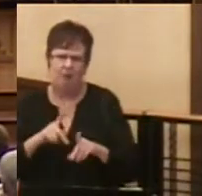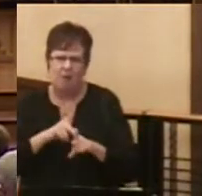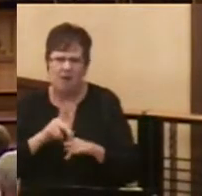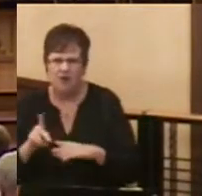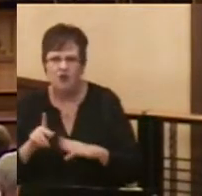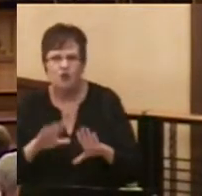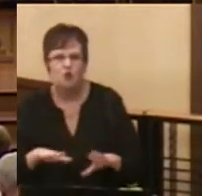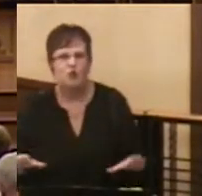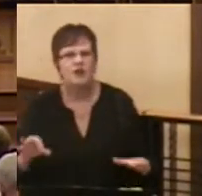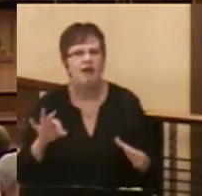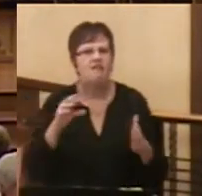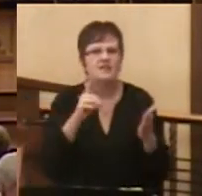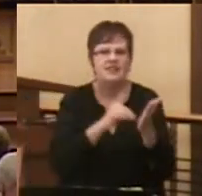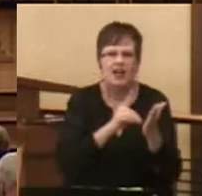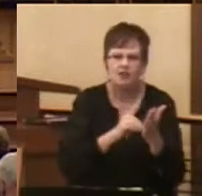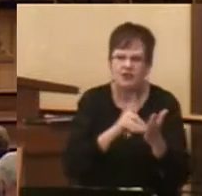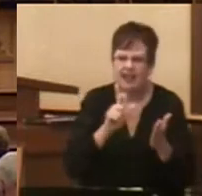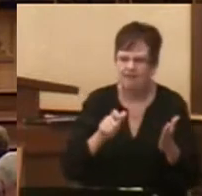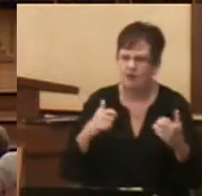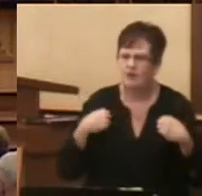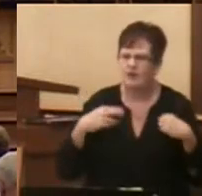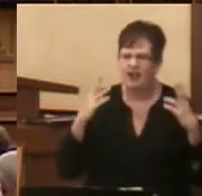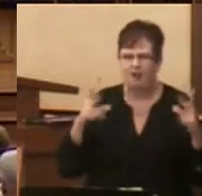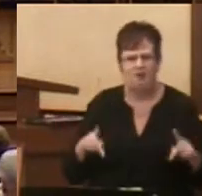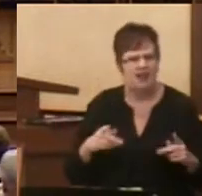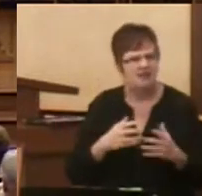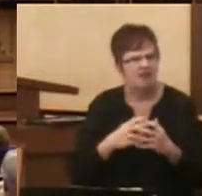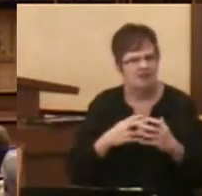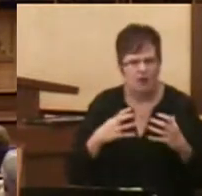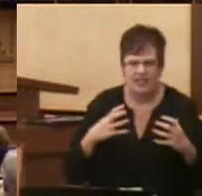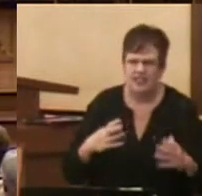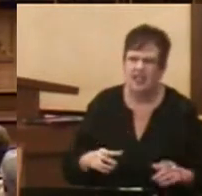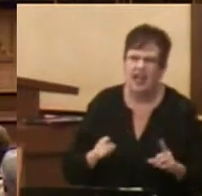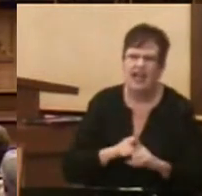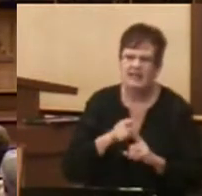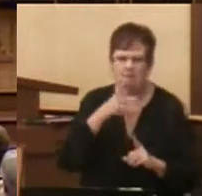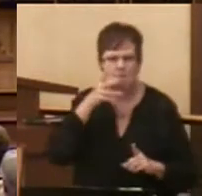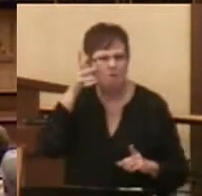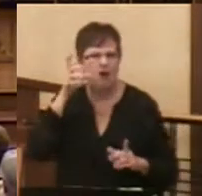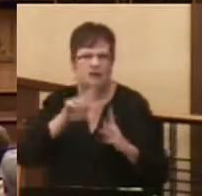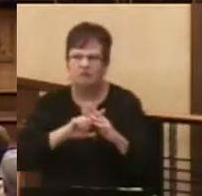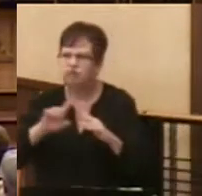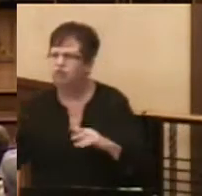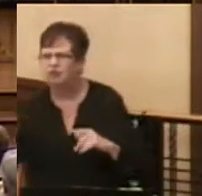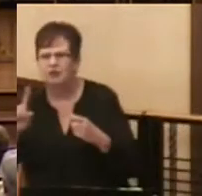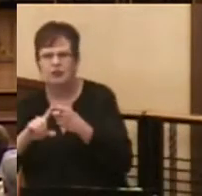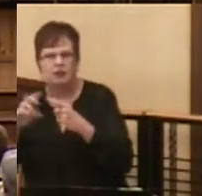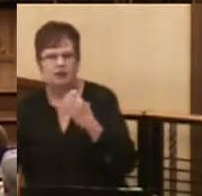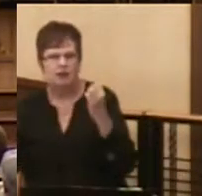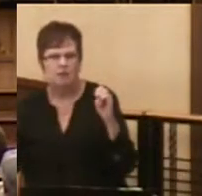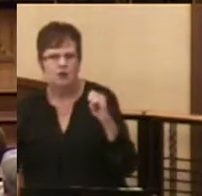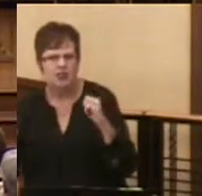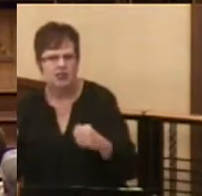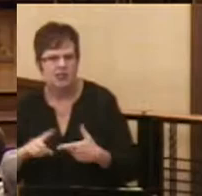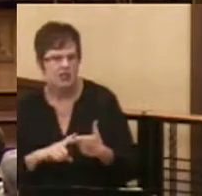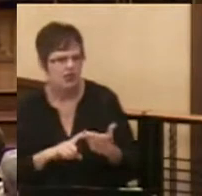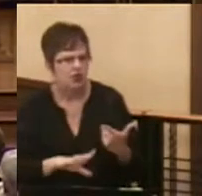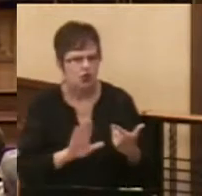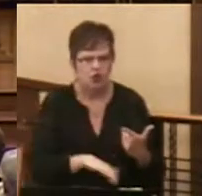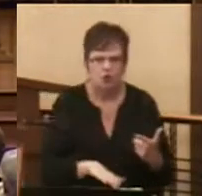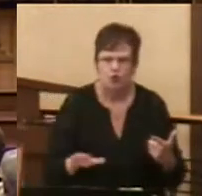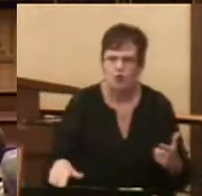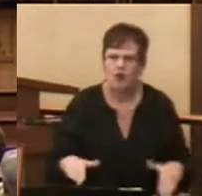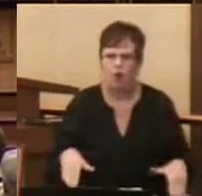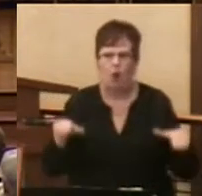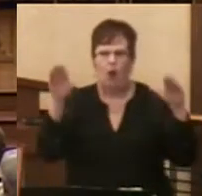Children of doctors have to sacrifice a great deal as parents rush off to the latest emergency. Children who grow up on